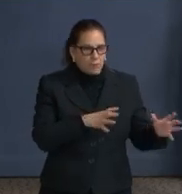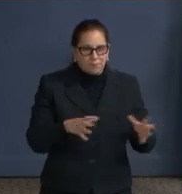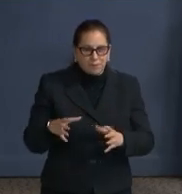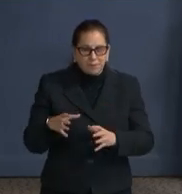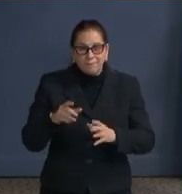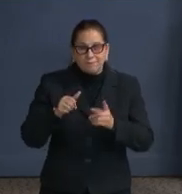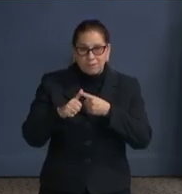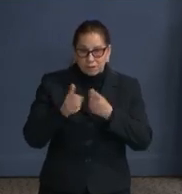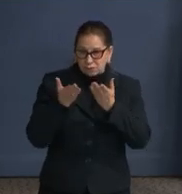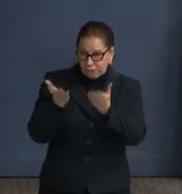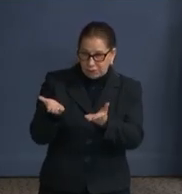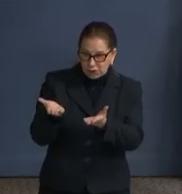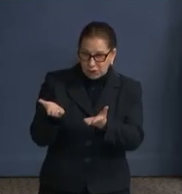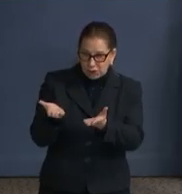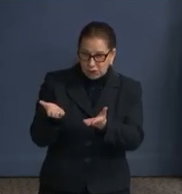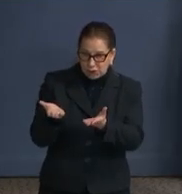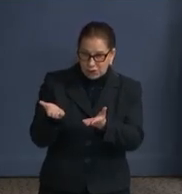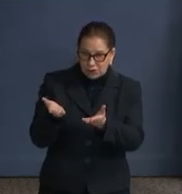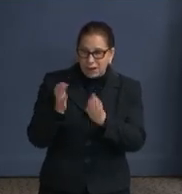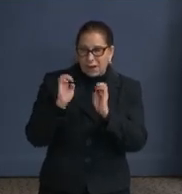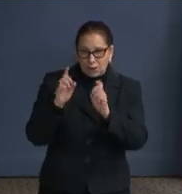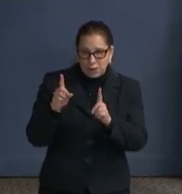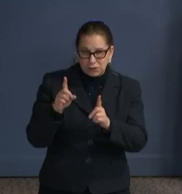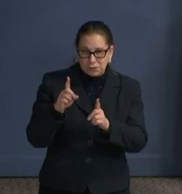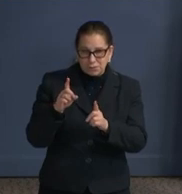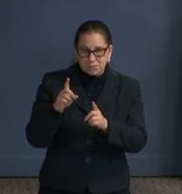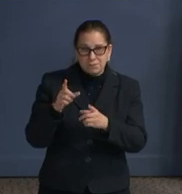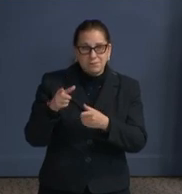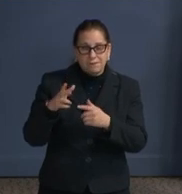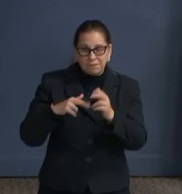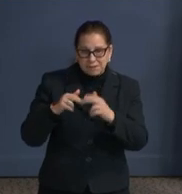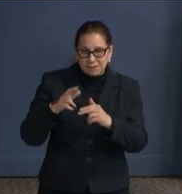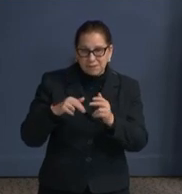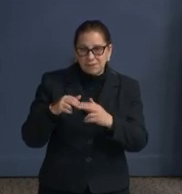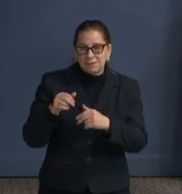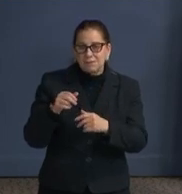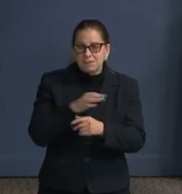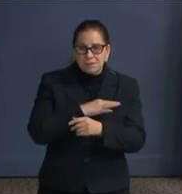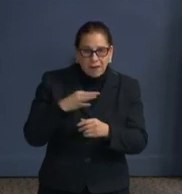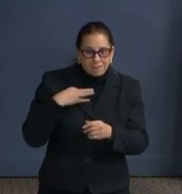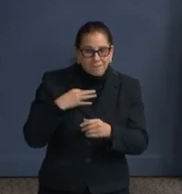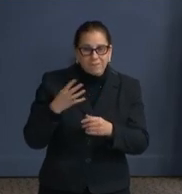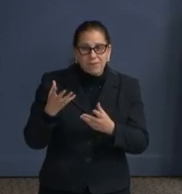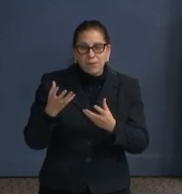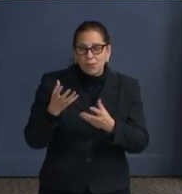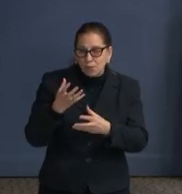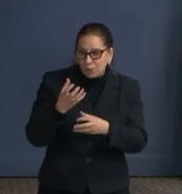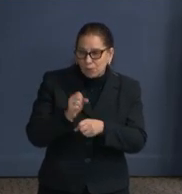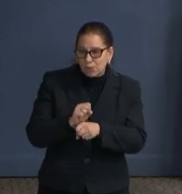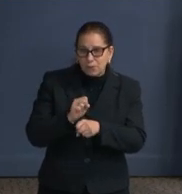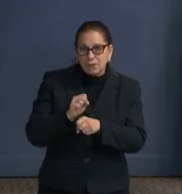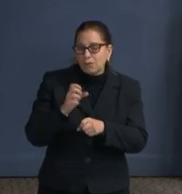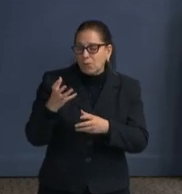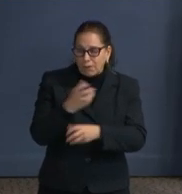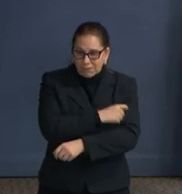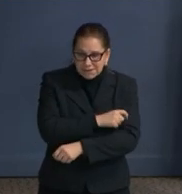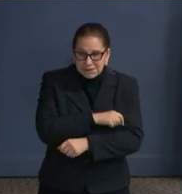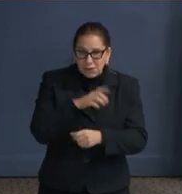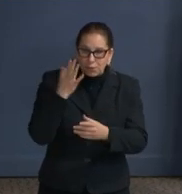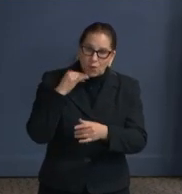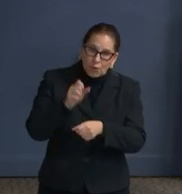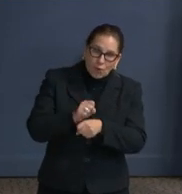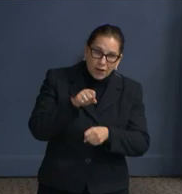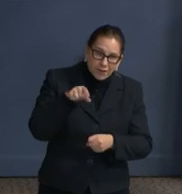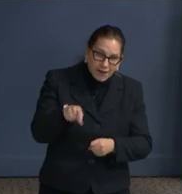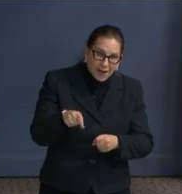in our educational facilities, and when we talk about DCPS, we're vaccinating anyone who works in that setting. So there's a diversity of